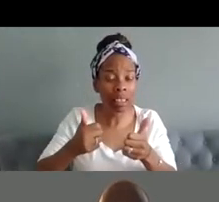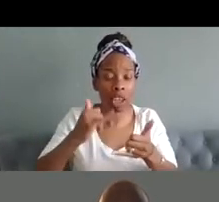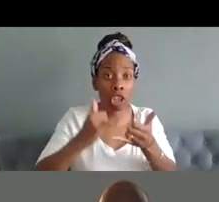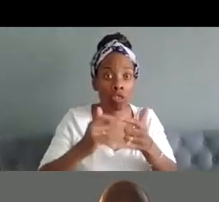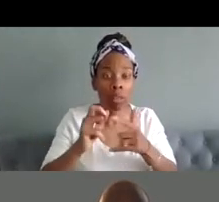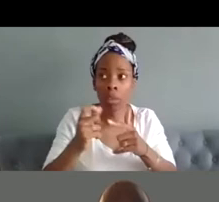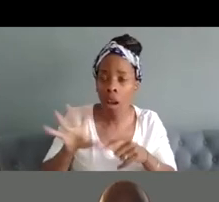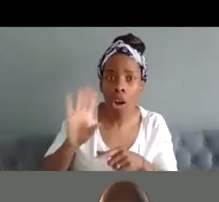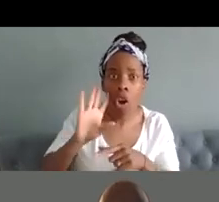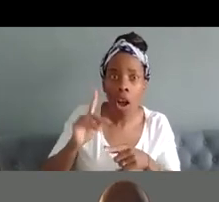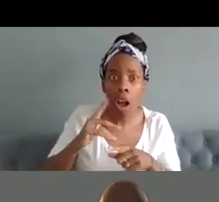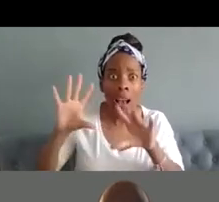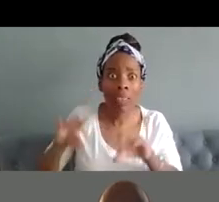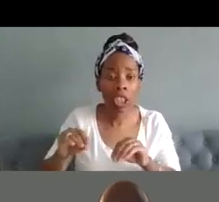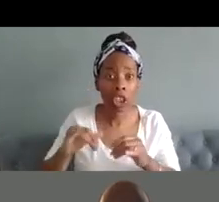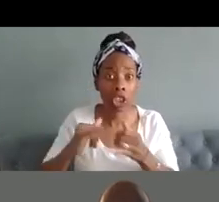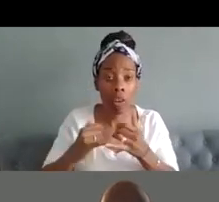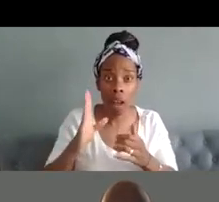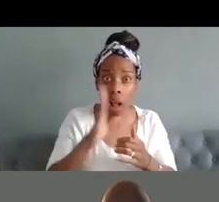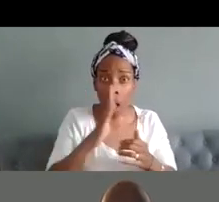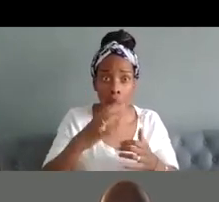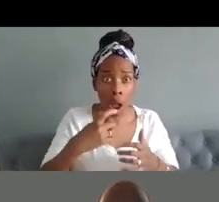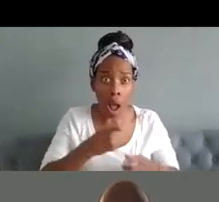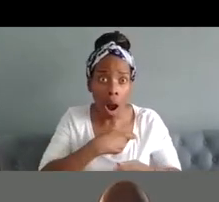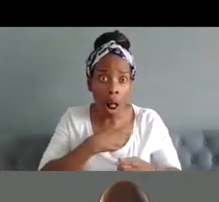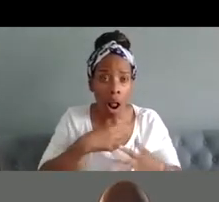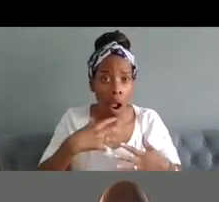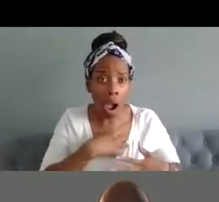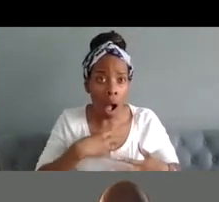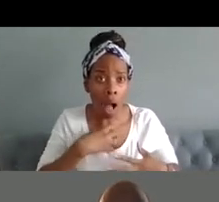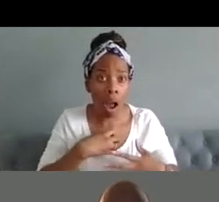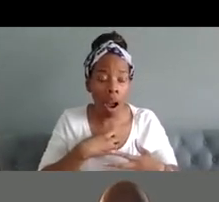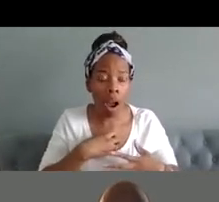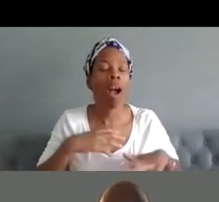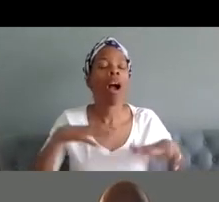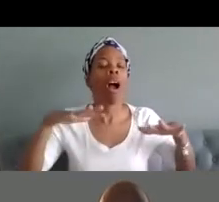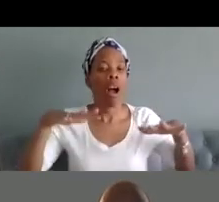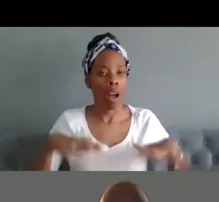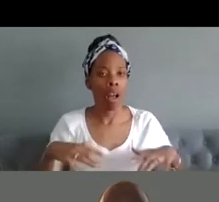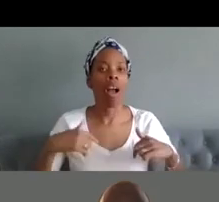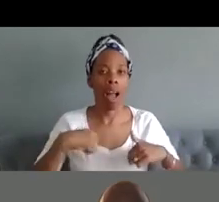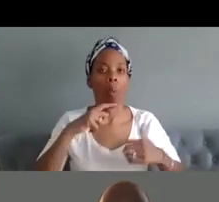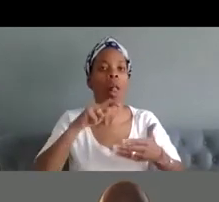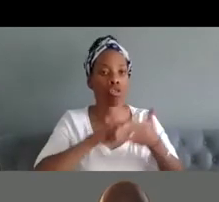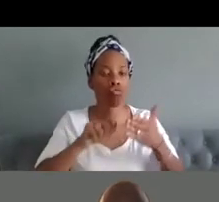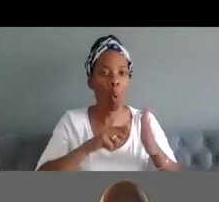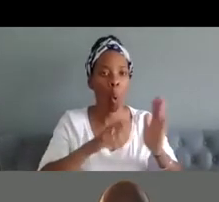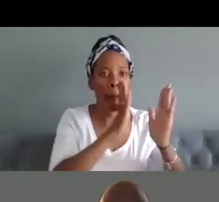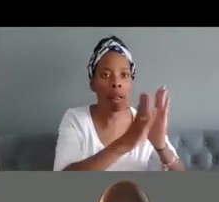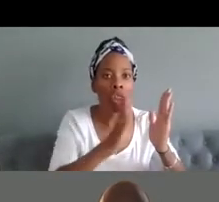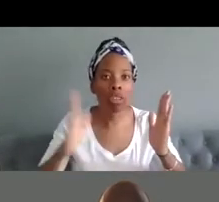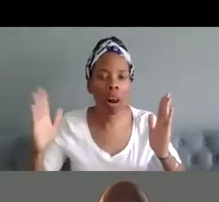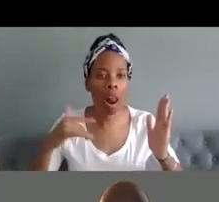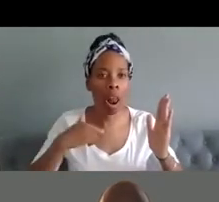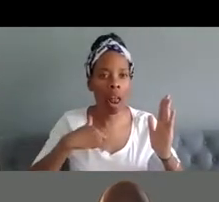and this was a way of um sort of slowing down and doing something really methodical and meaningful for him but